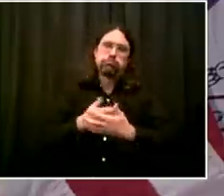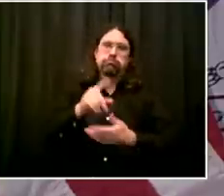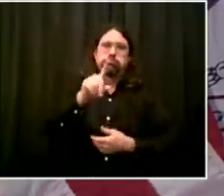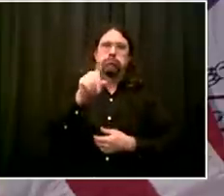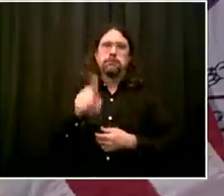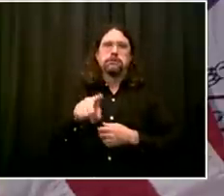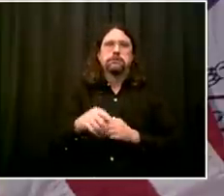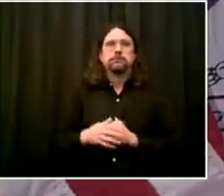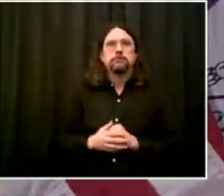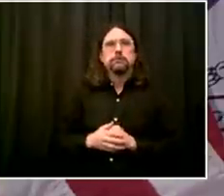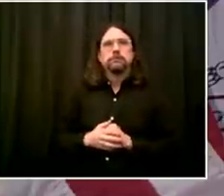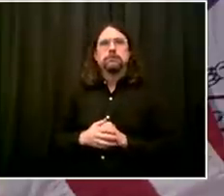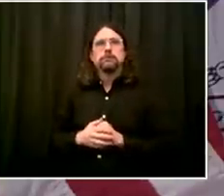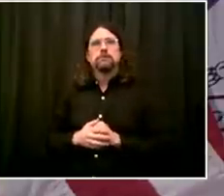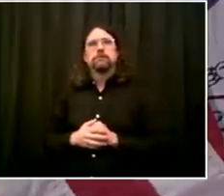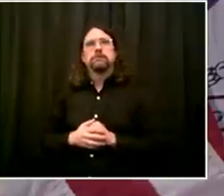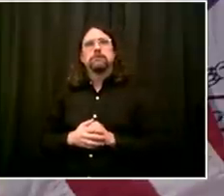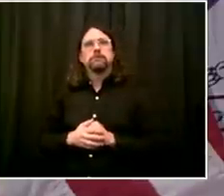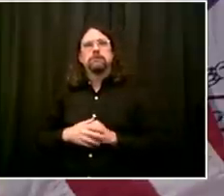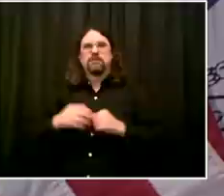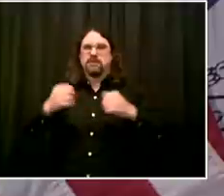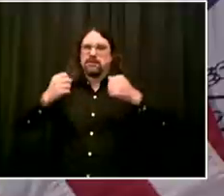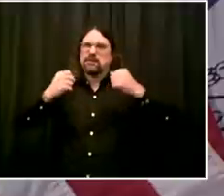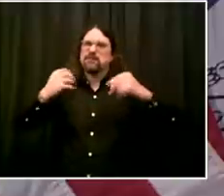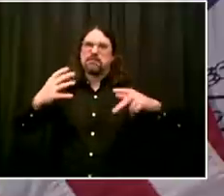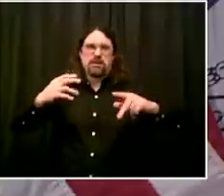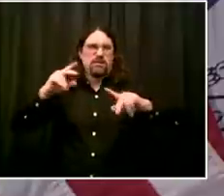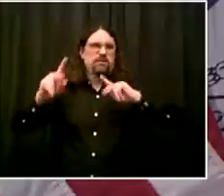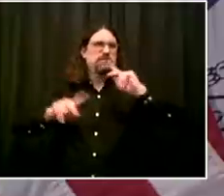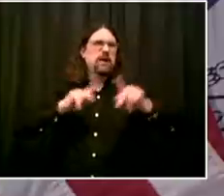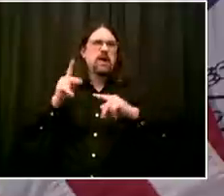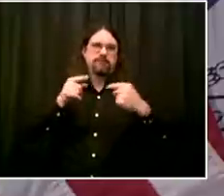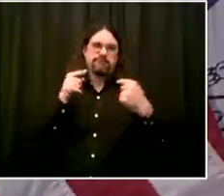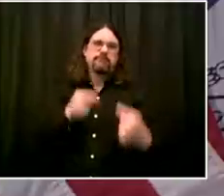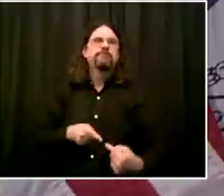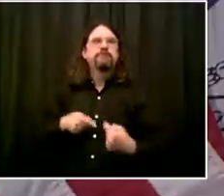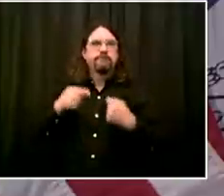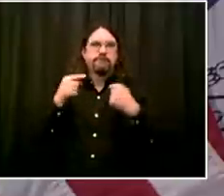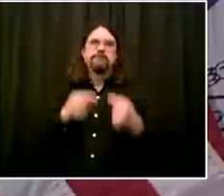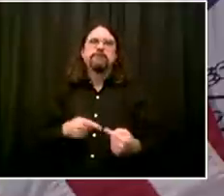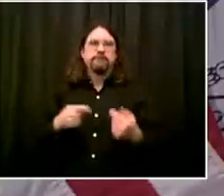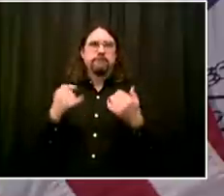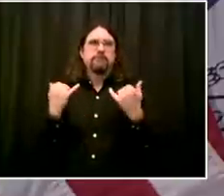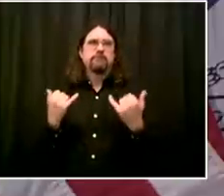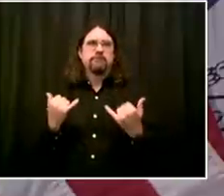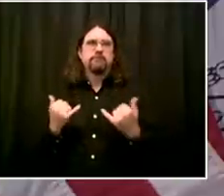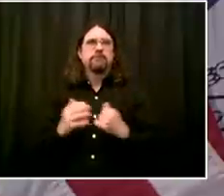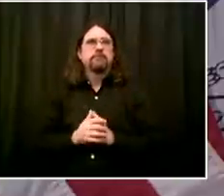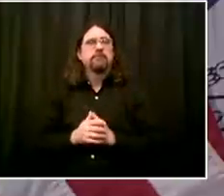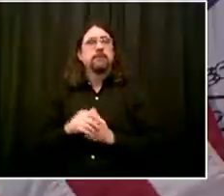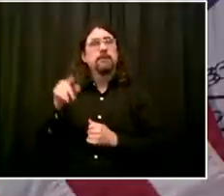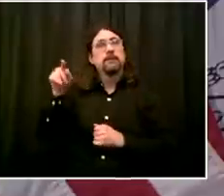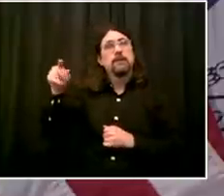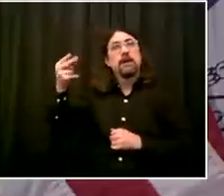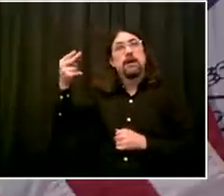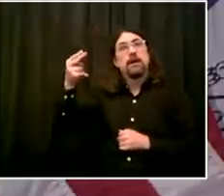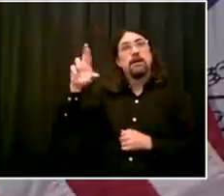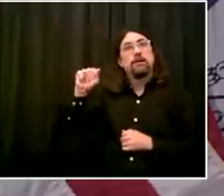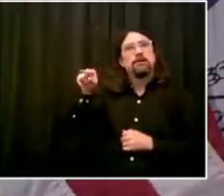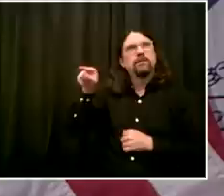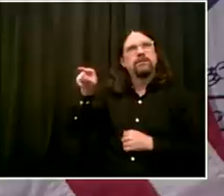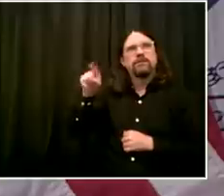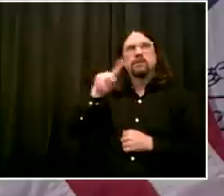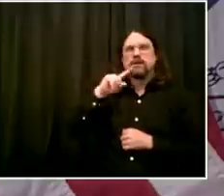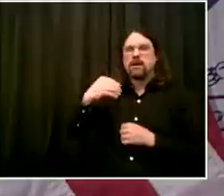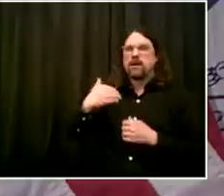And, you know, among the many good things HRA does is the food stamps, the SNAP benefits, but also other forms of benefits.